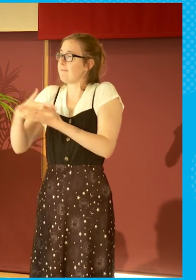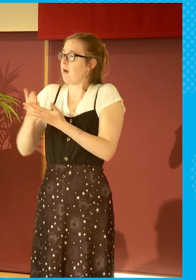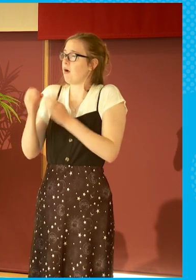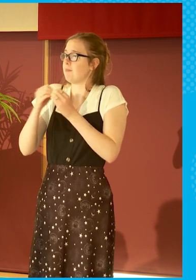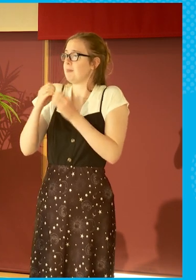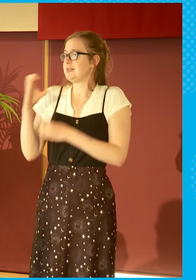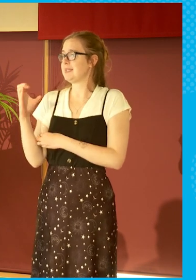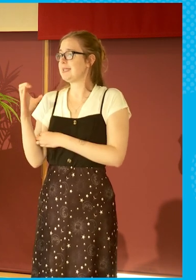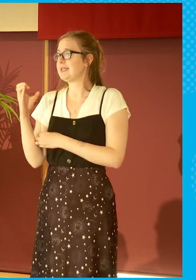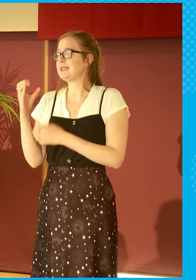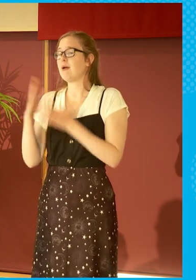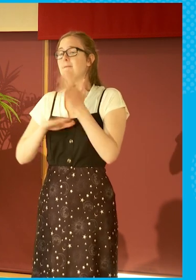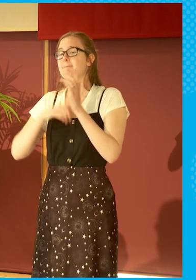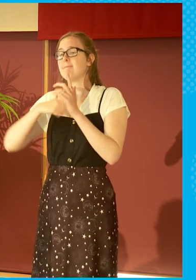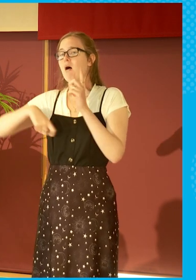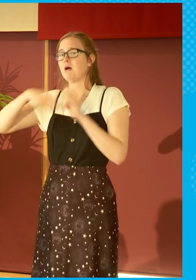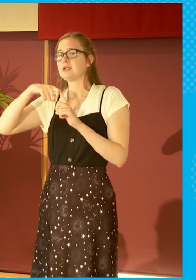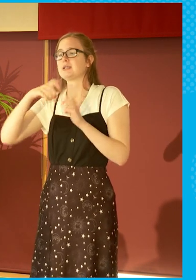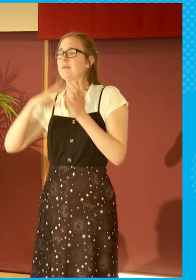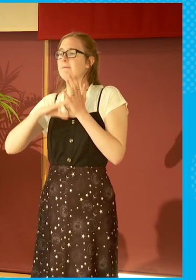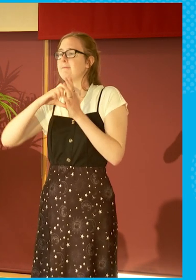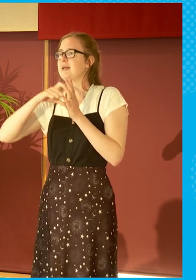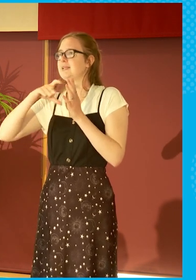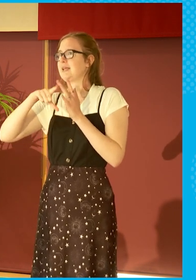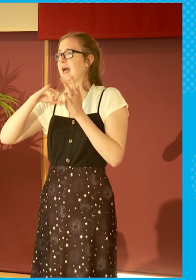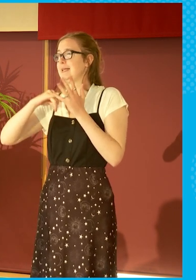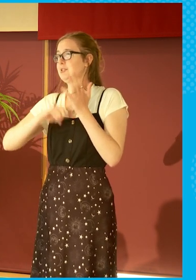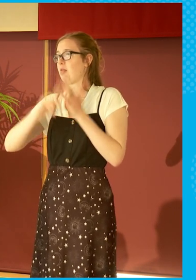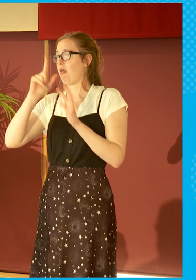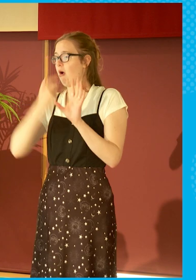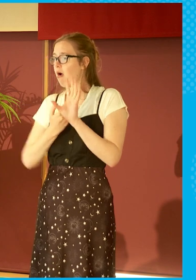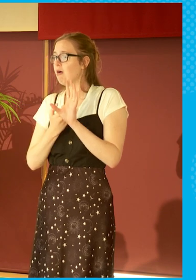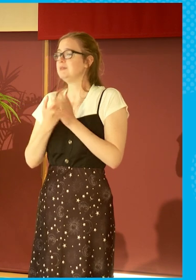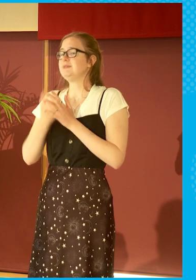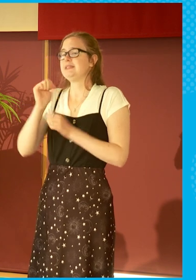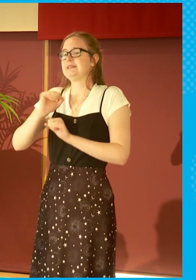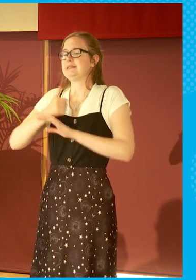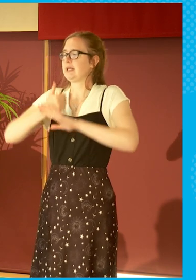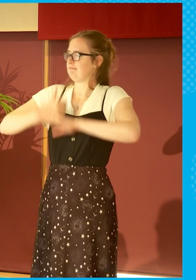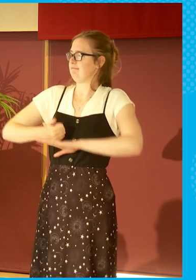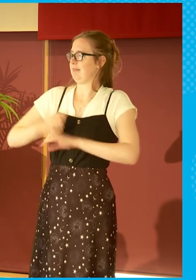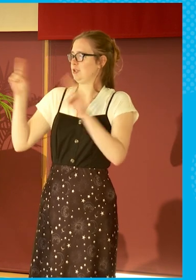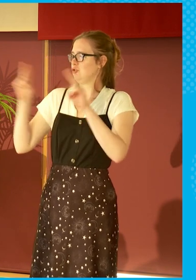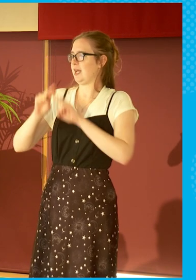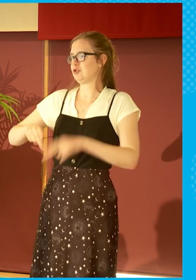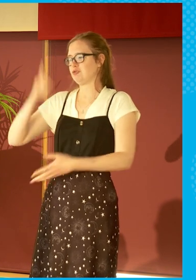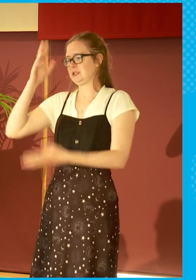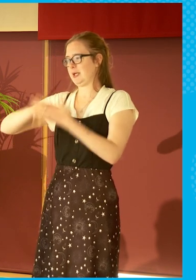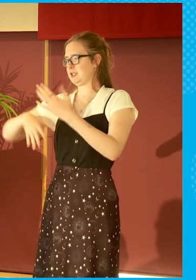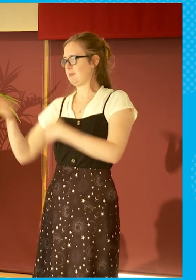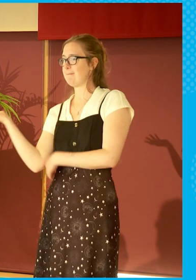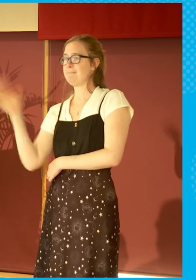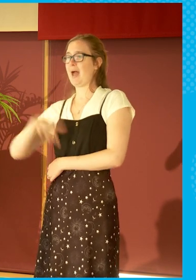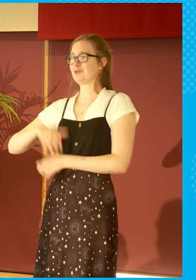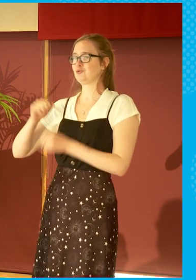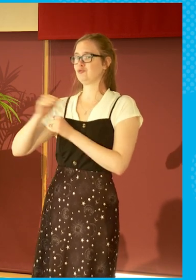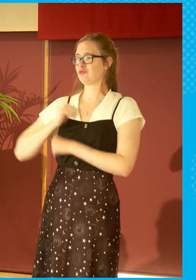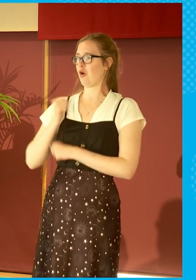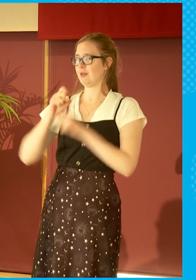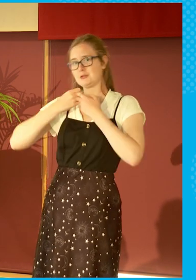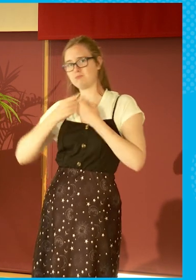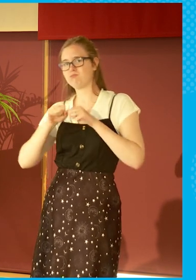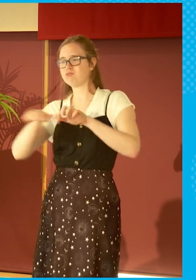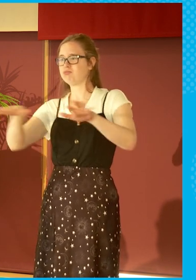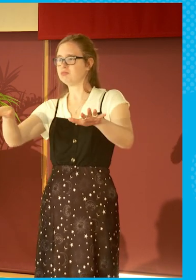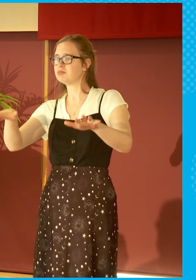Geisler, as a presenter based here, has that international experience that he's brought back to Scotland. So I take your challenge when